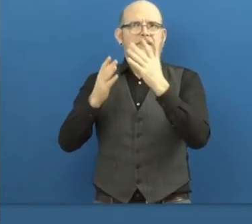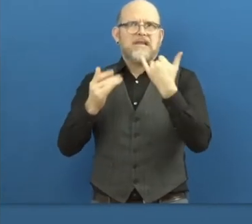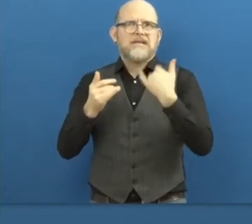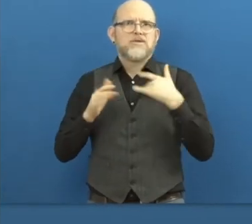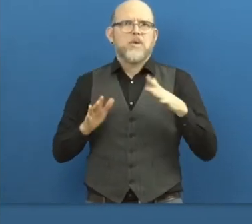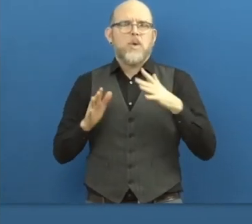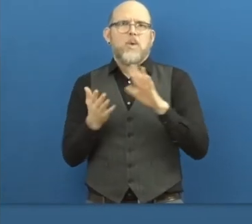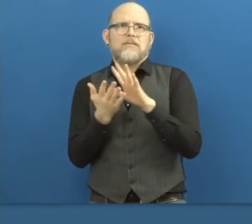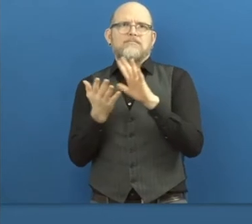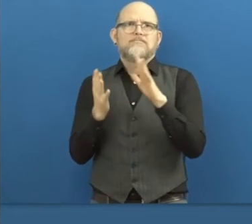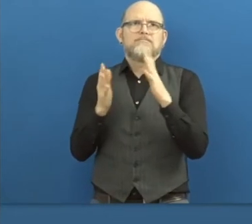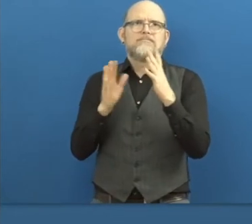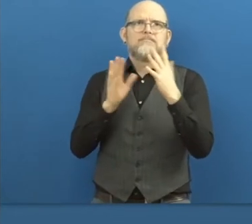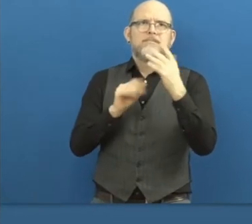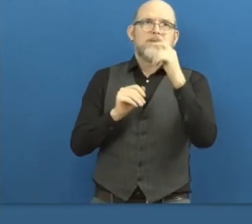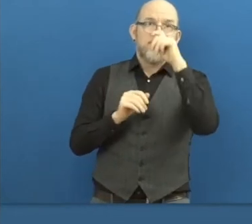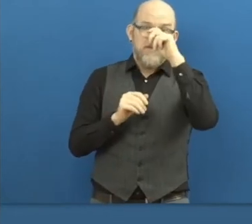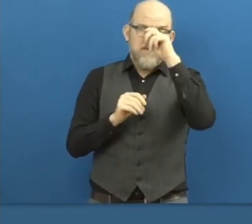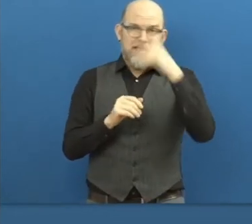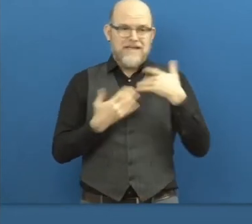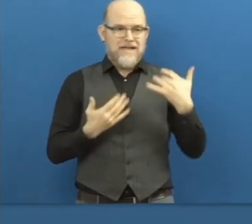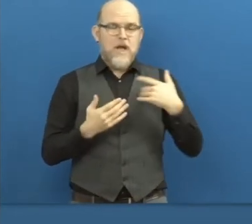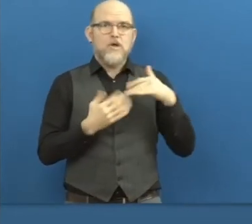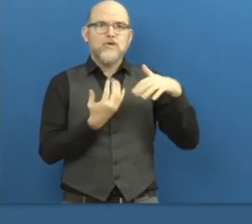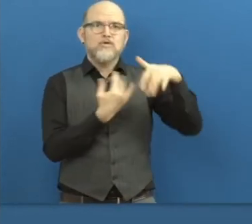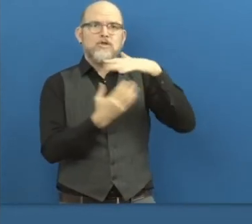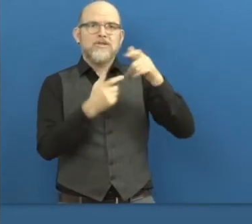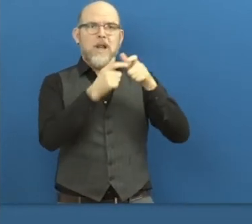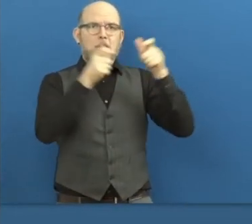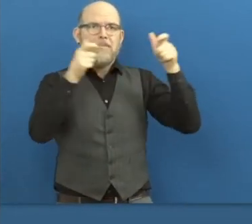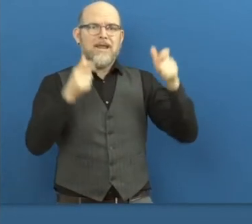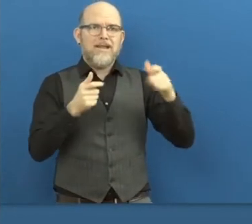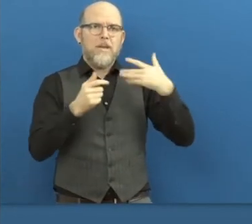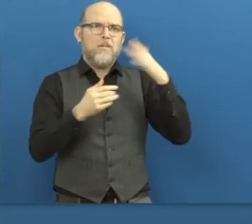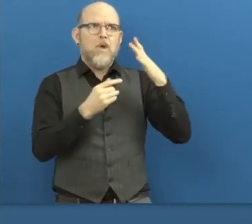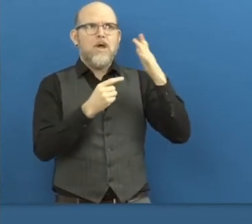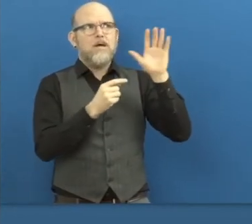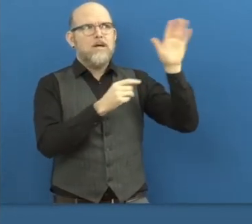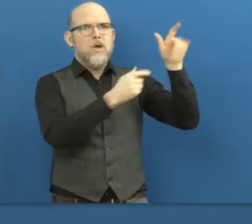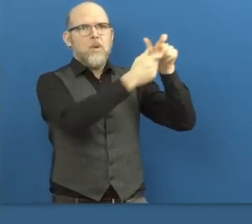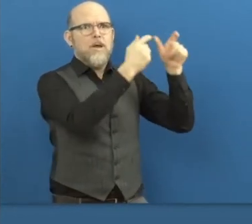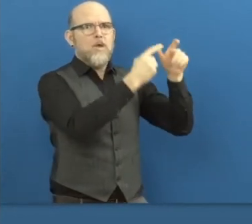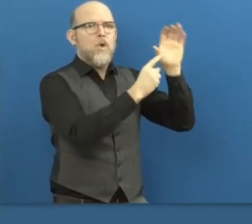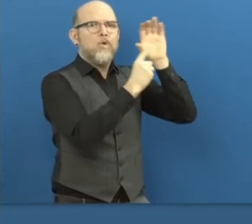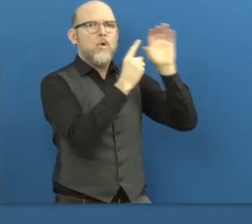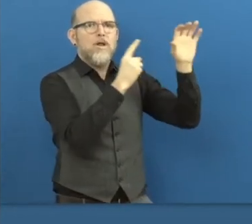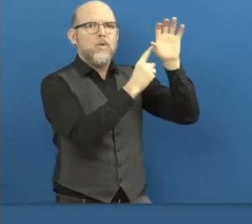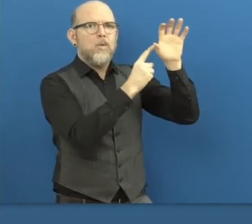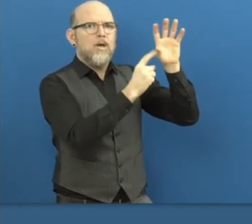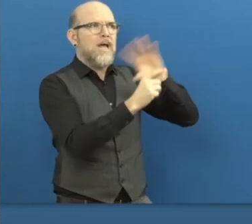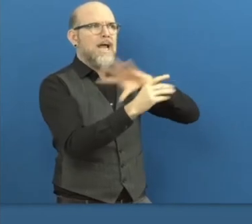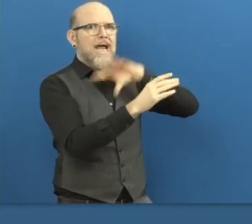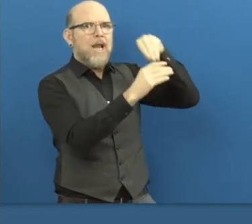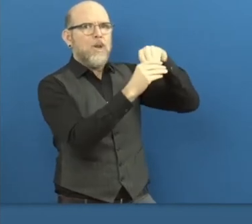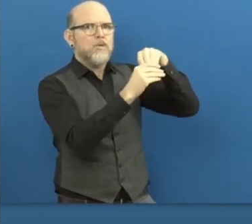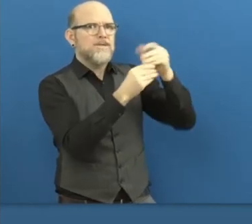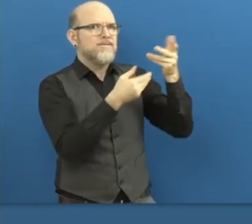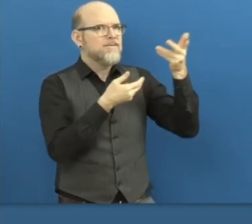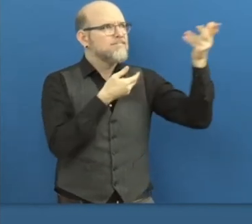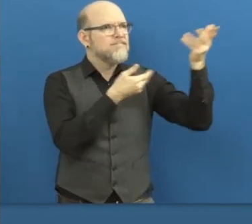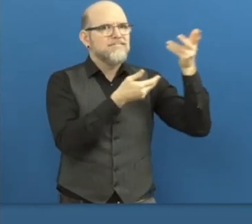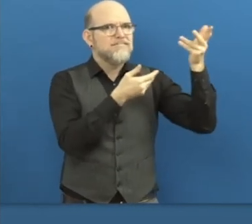social enterprise that basically wants to change the culture of companies the same as including me and Gabriel said before,